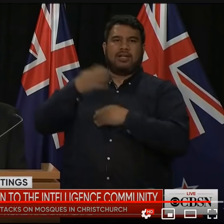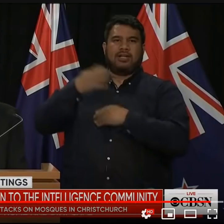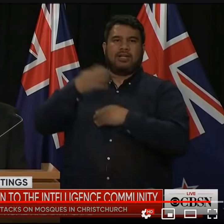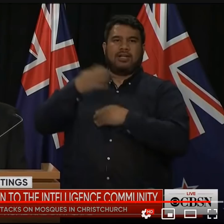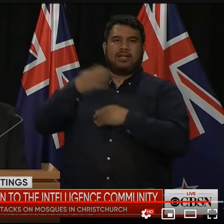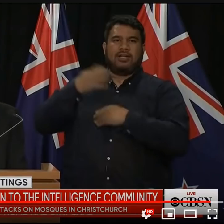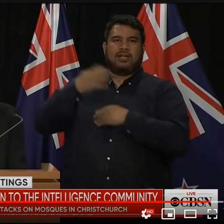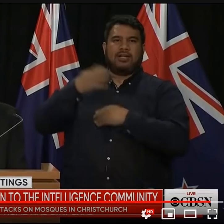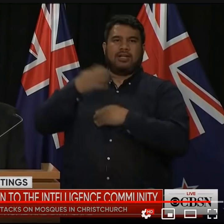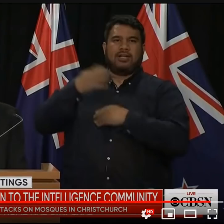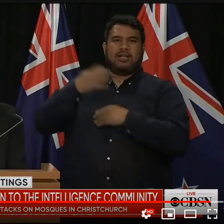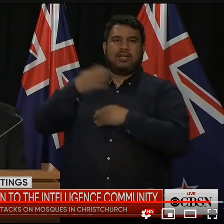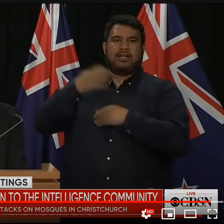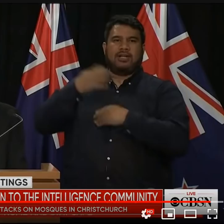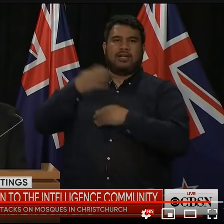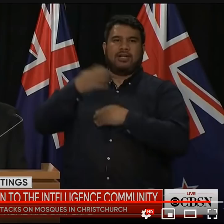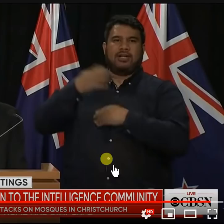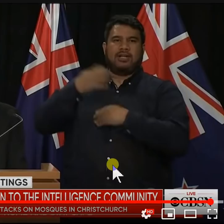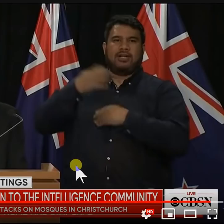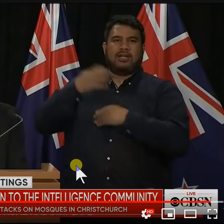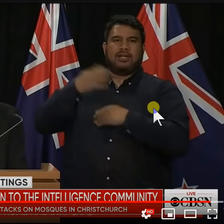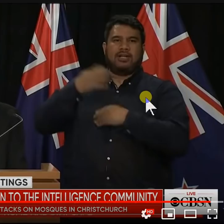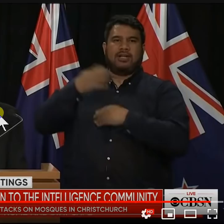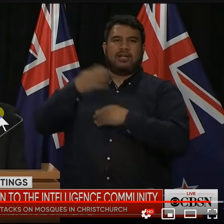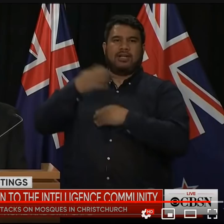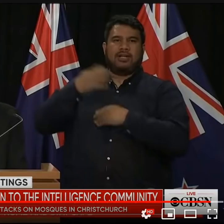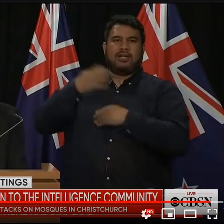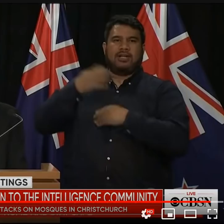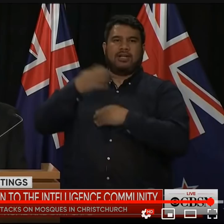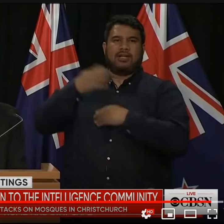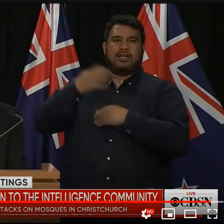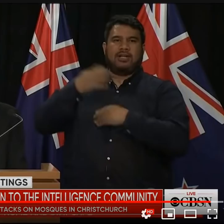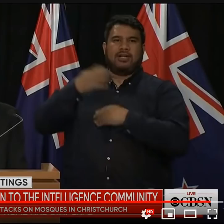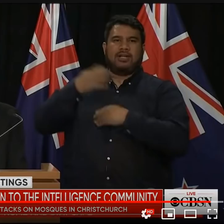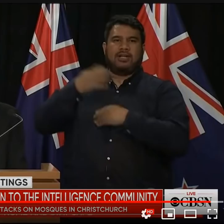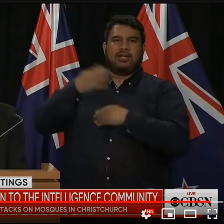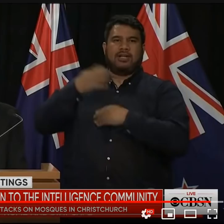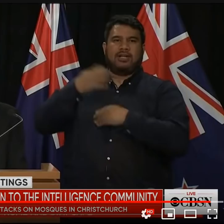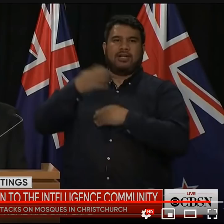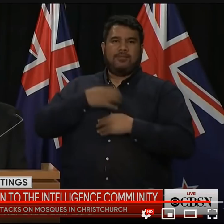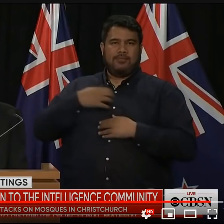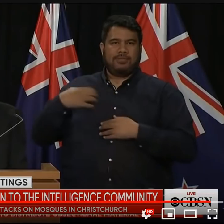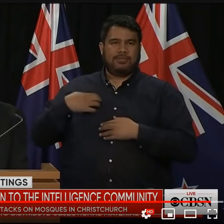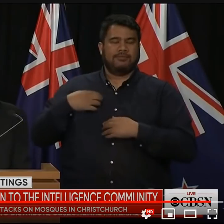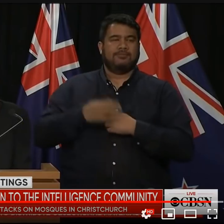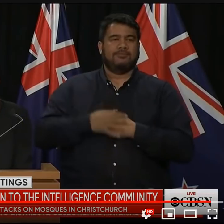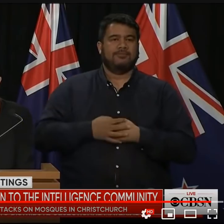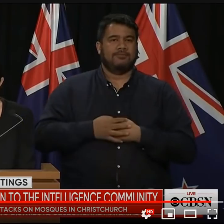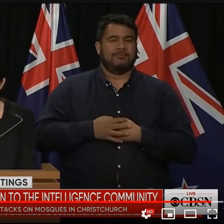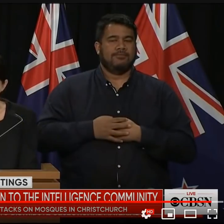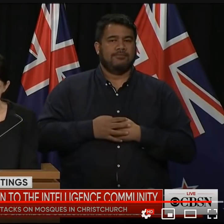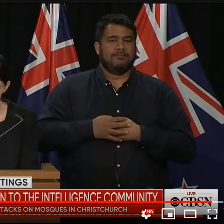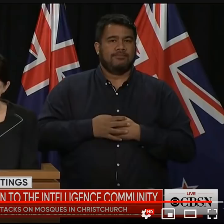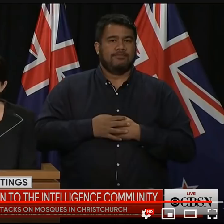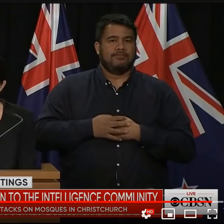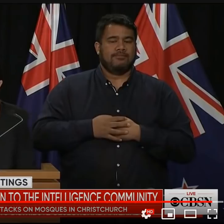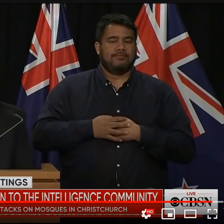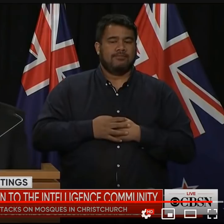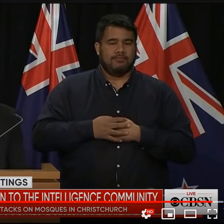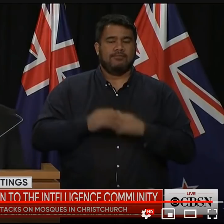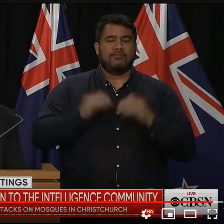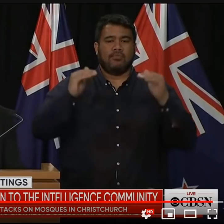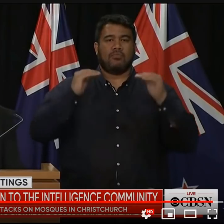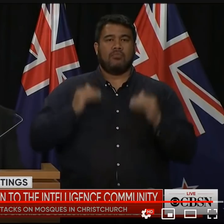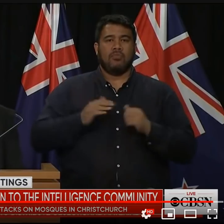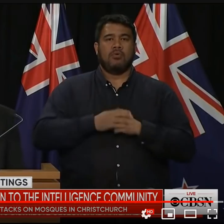oh you're missing half the if his eyebrows are missing from this i'll redo it deputy commissioner